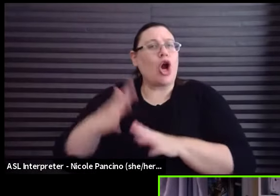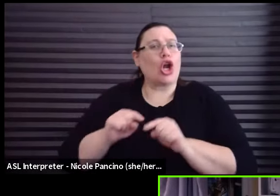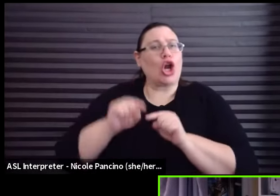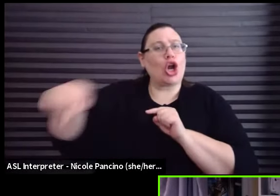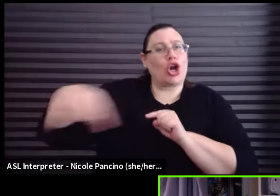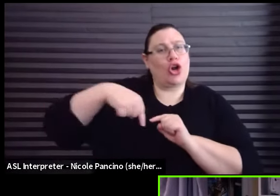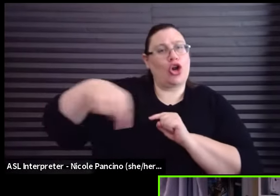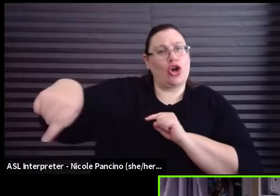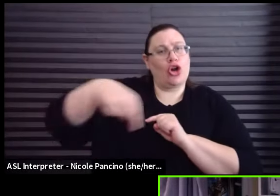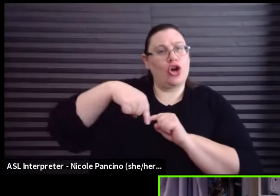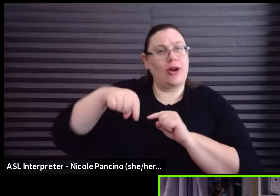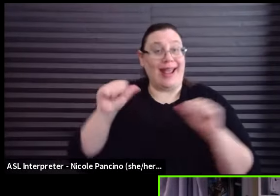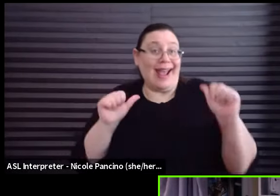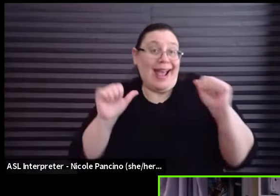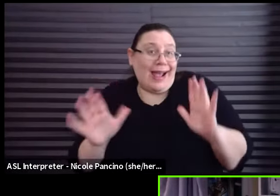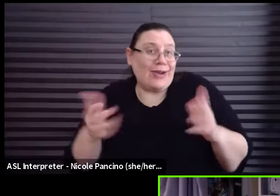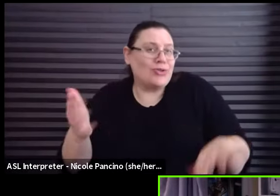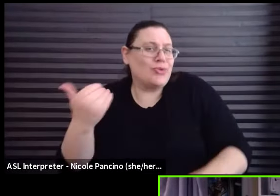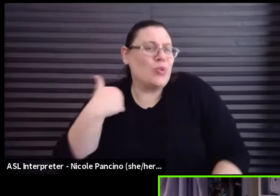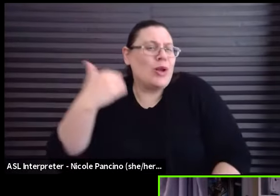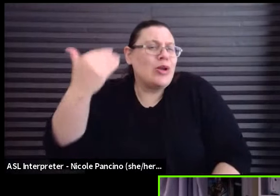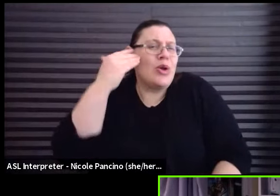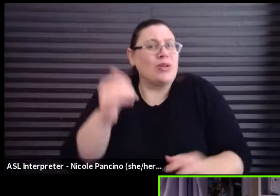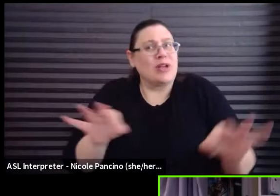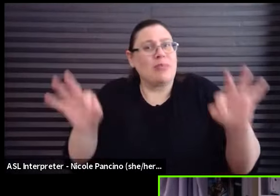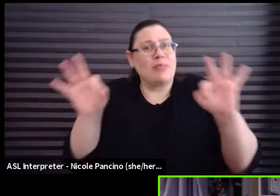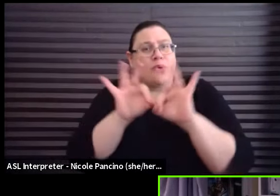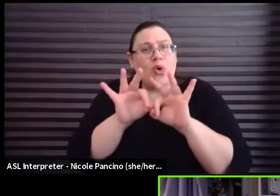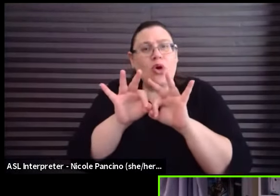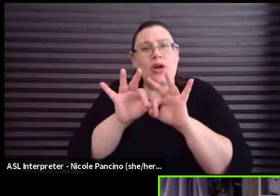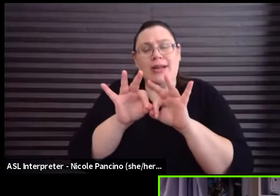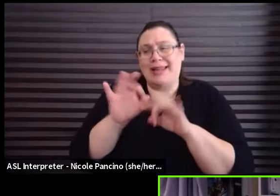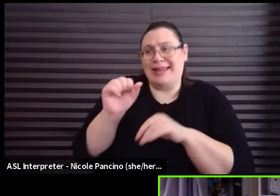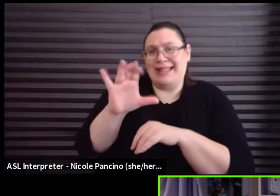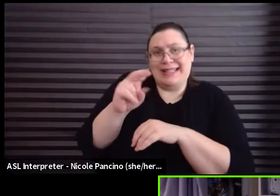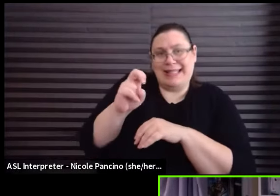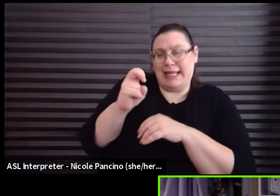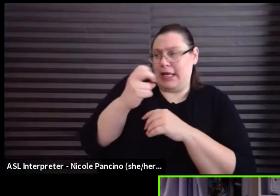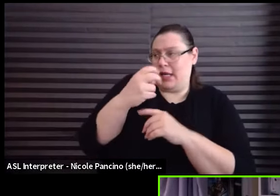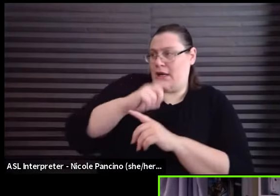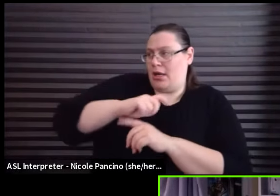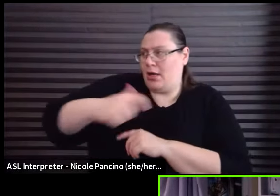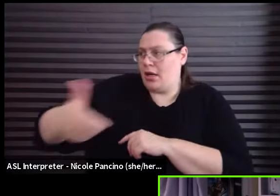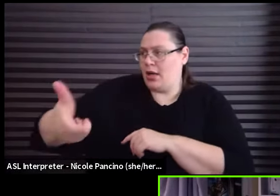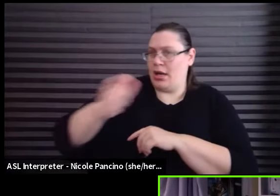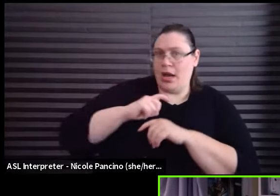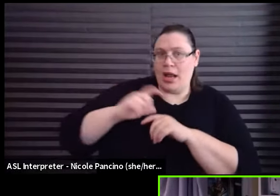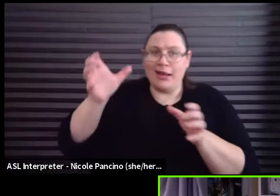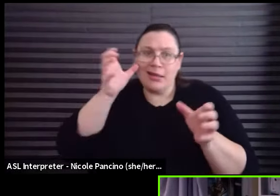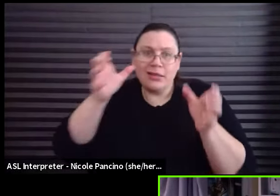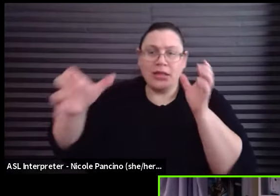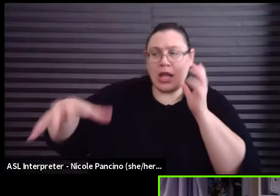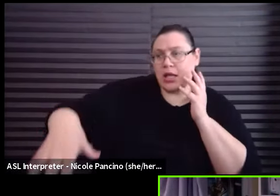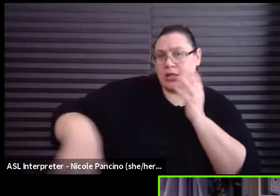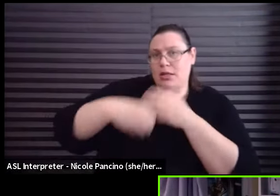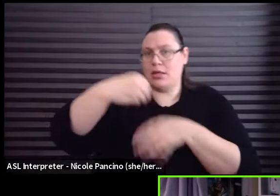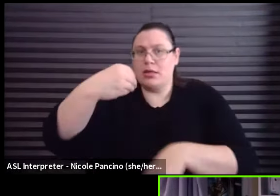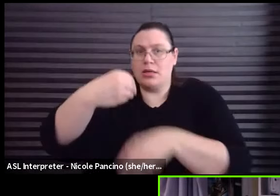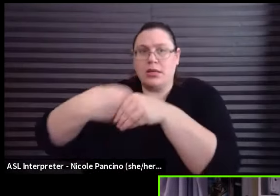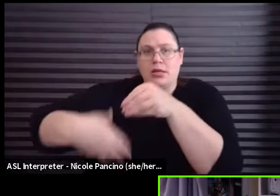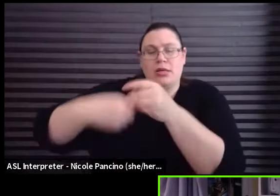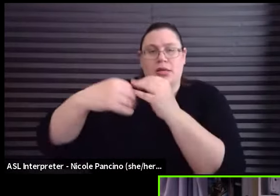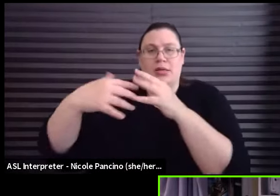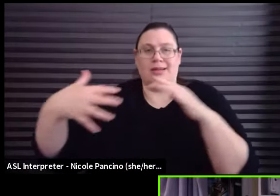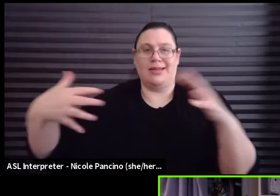know how important that is to put the scene on your scene partner and listen to them and build with them. So this is a